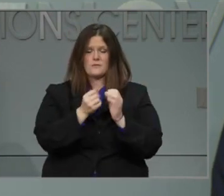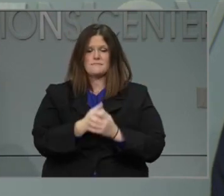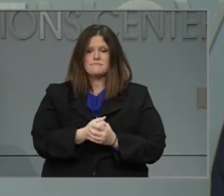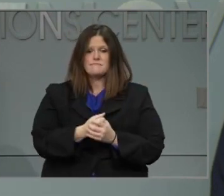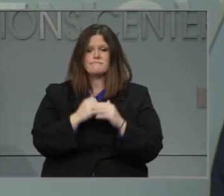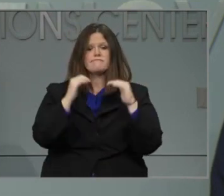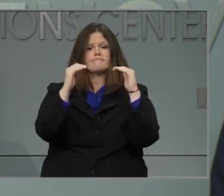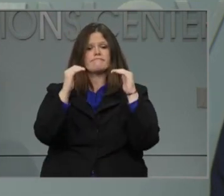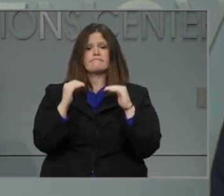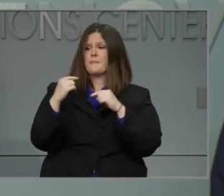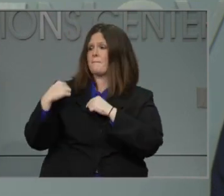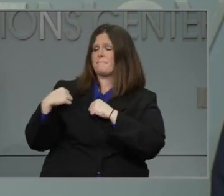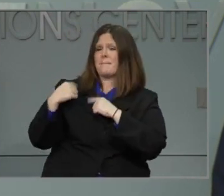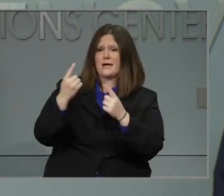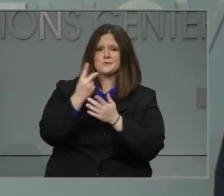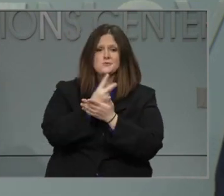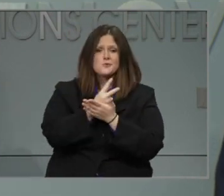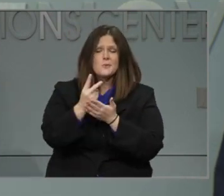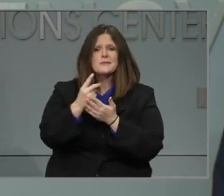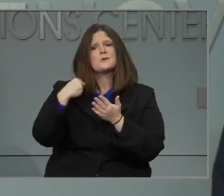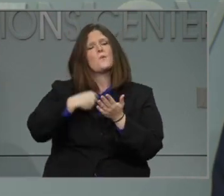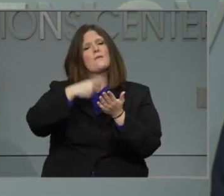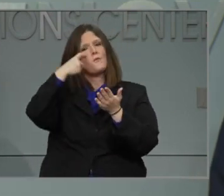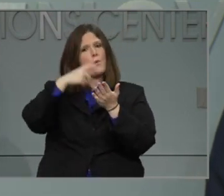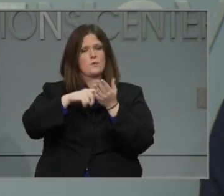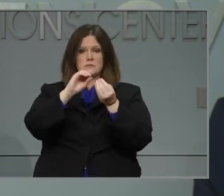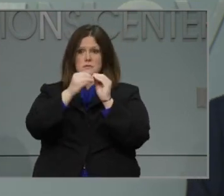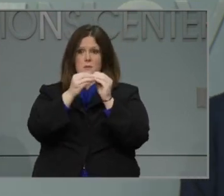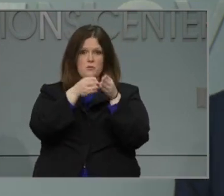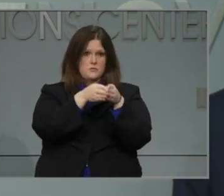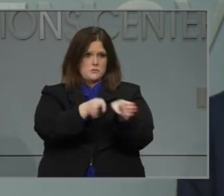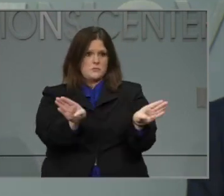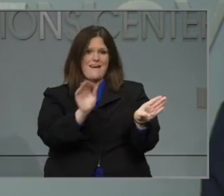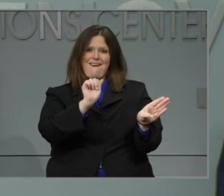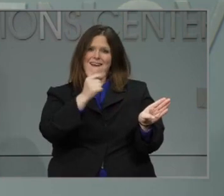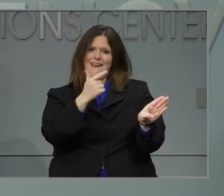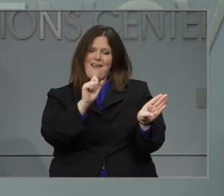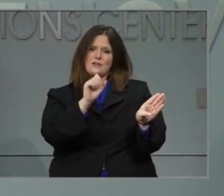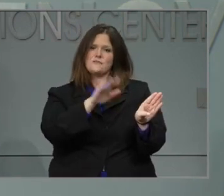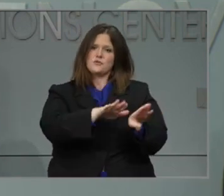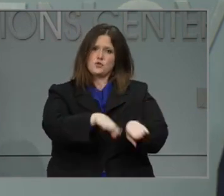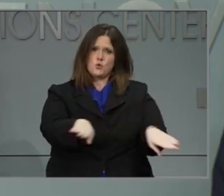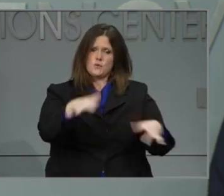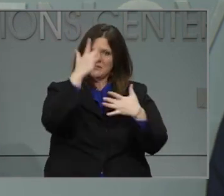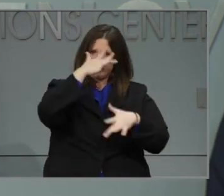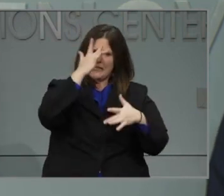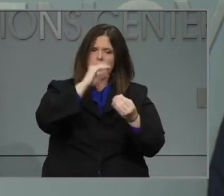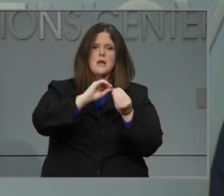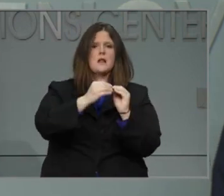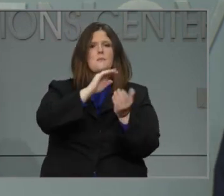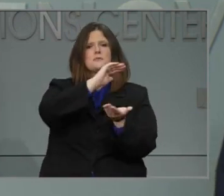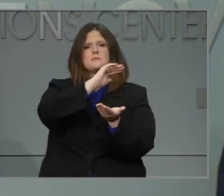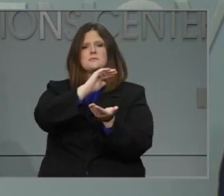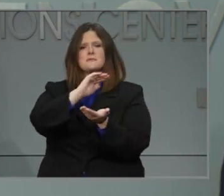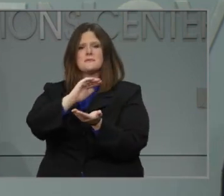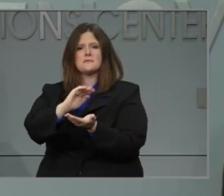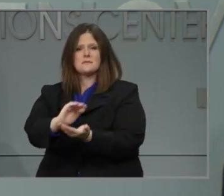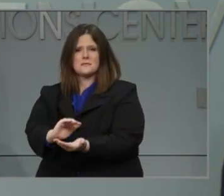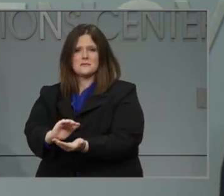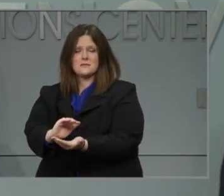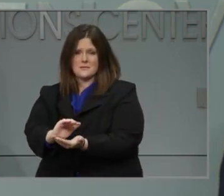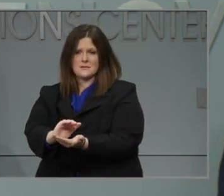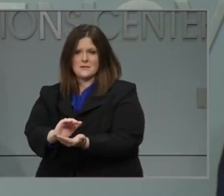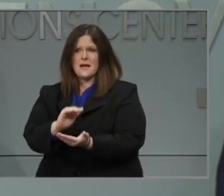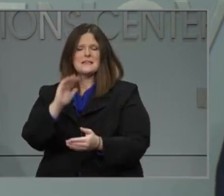school-age children decline, a trend that is particularly strong amongst our younger elementary school children. And there